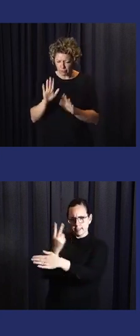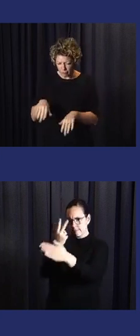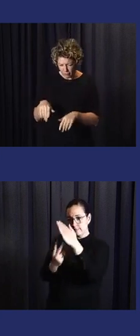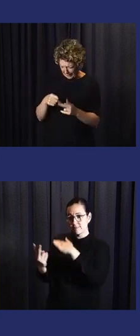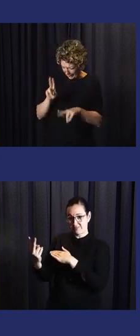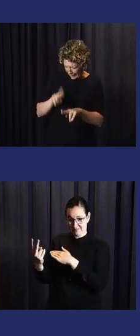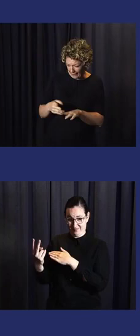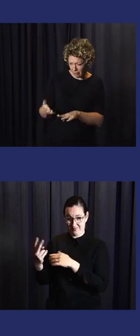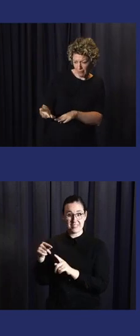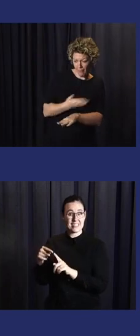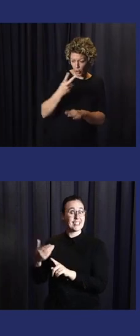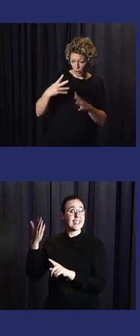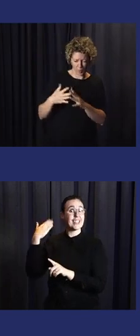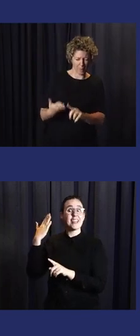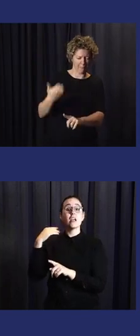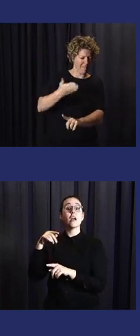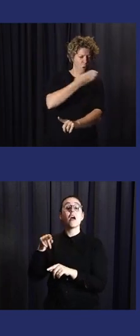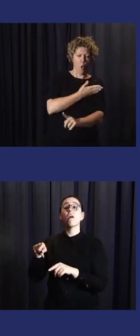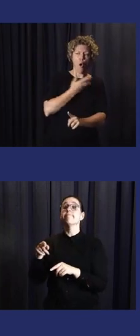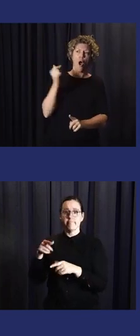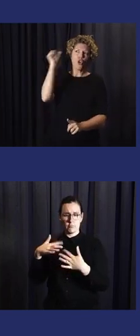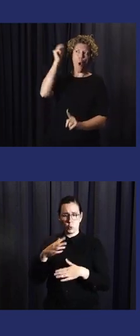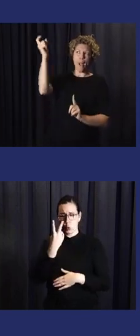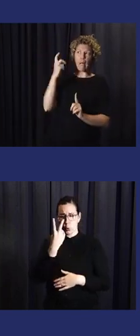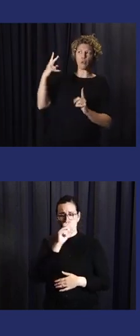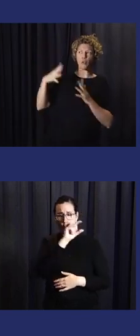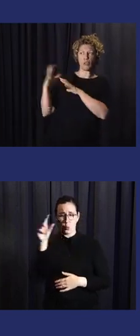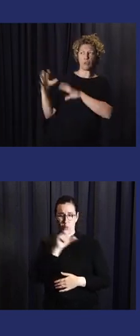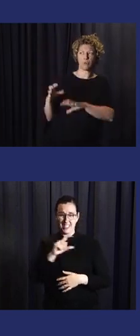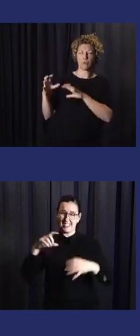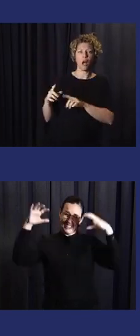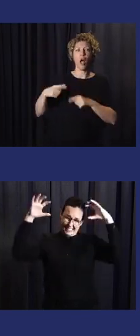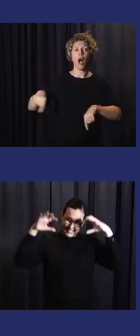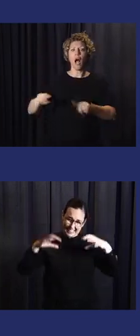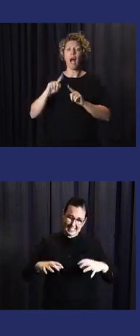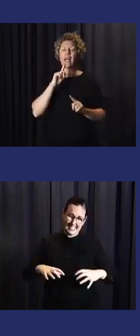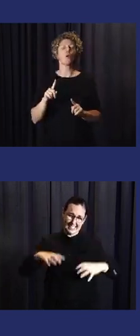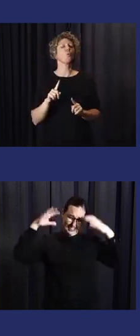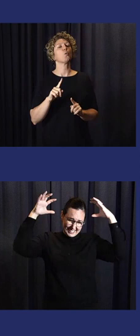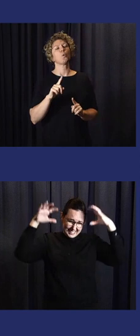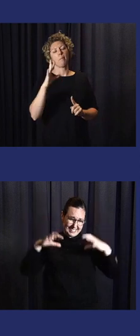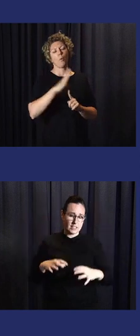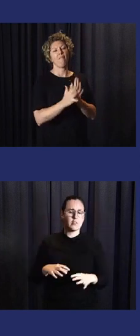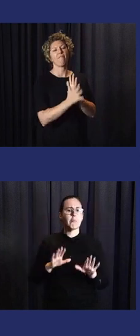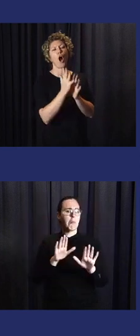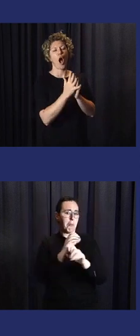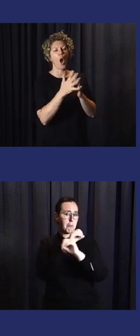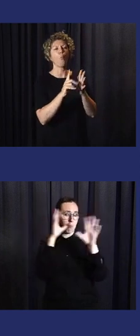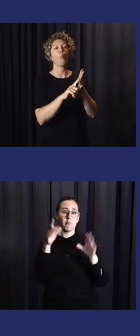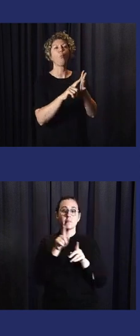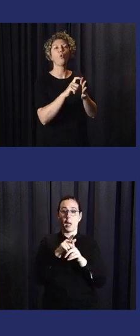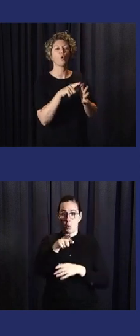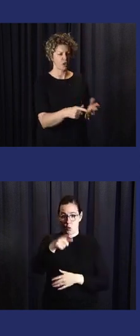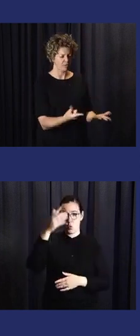you know, two weeks of heavy rain. I said, well, what would you have done if you had received the information early? And